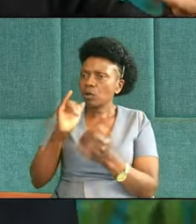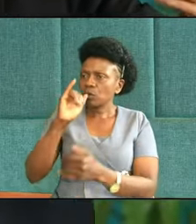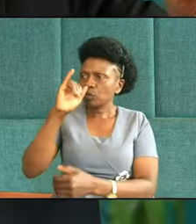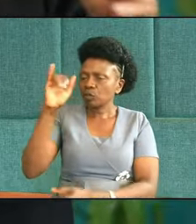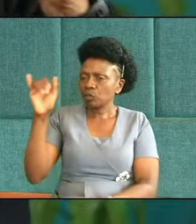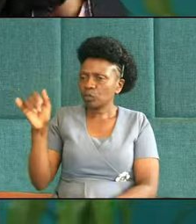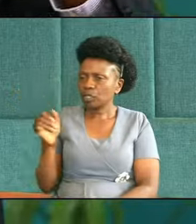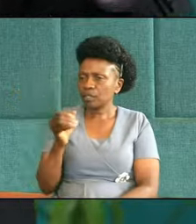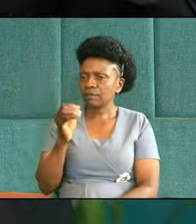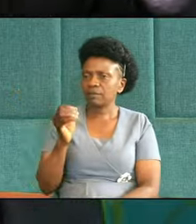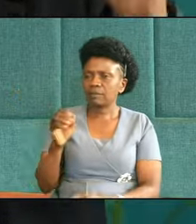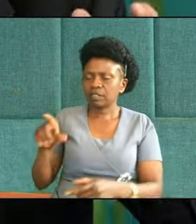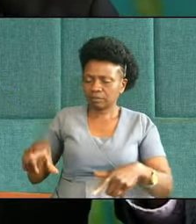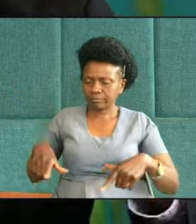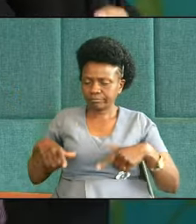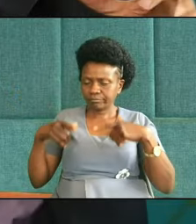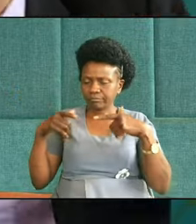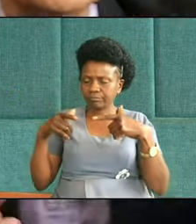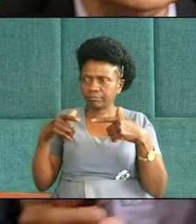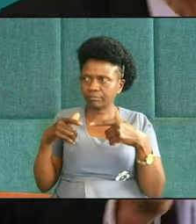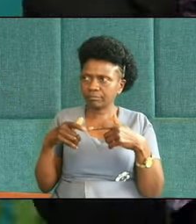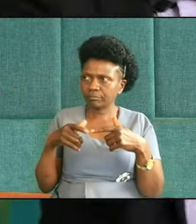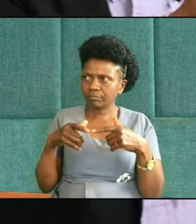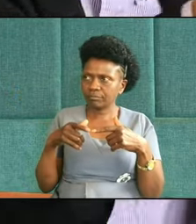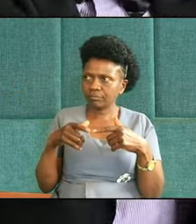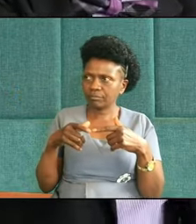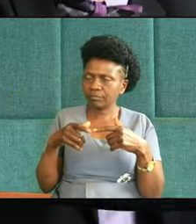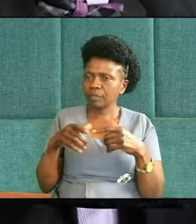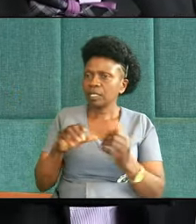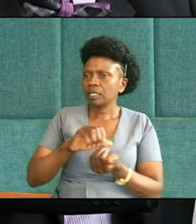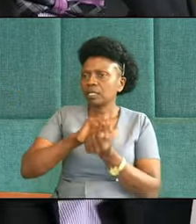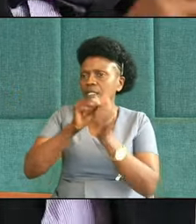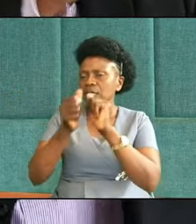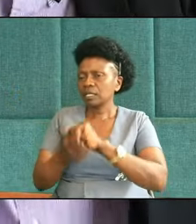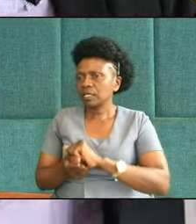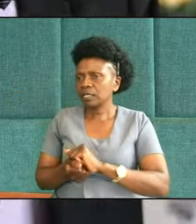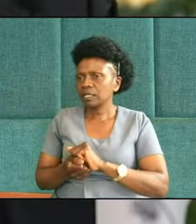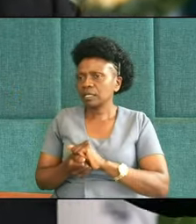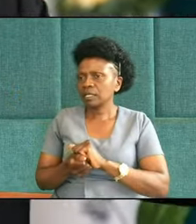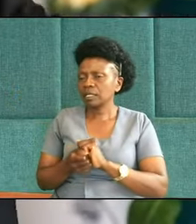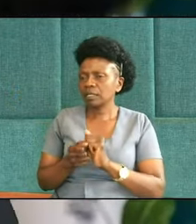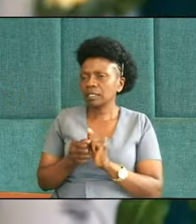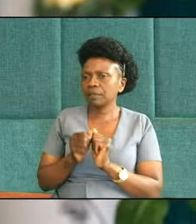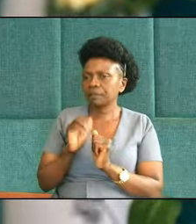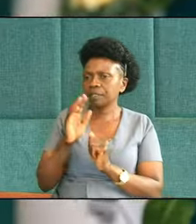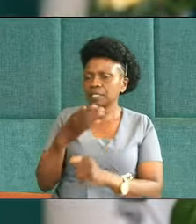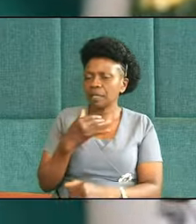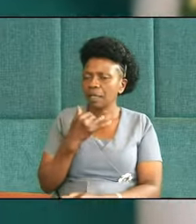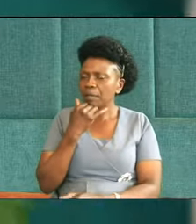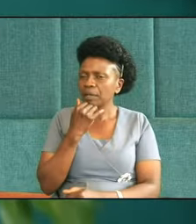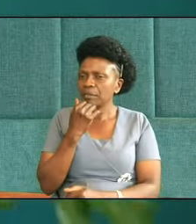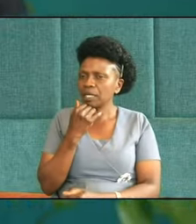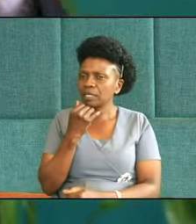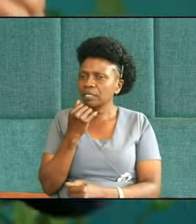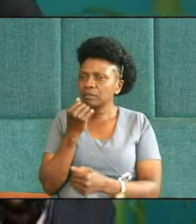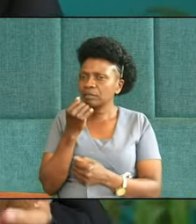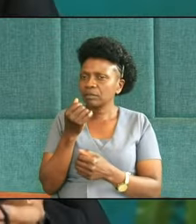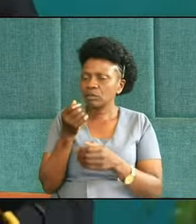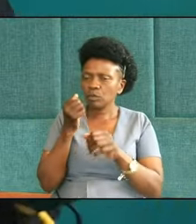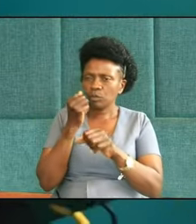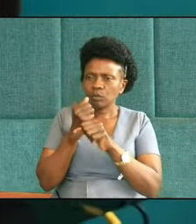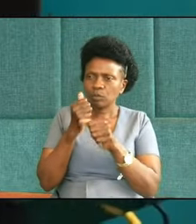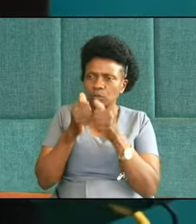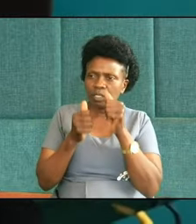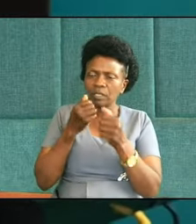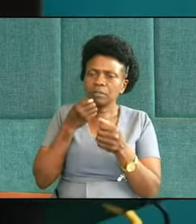survived by taking his misery and turning it into ministry. If you haven't heard the message, go back and watch what's